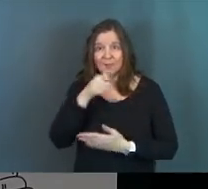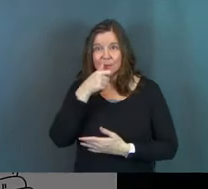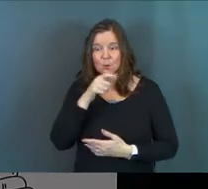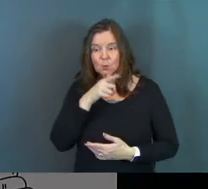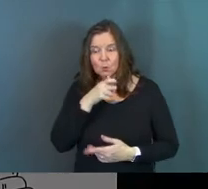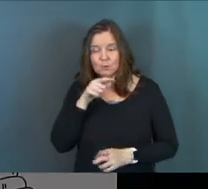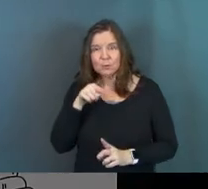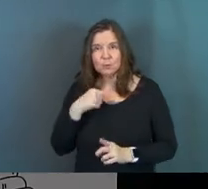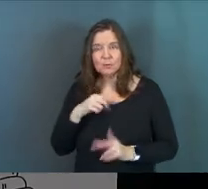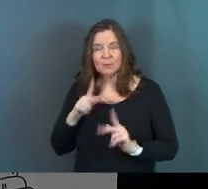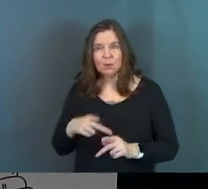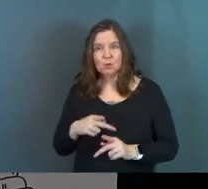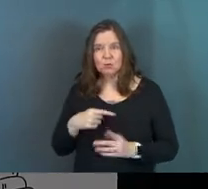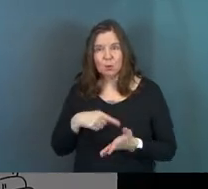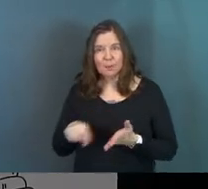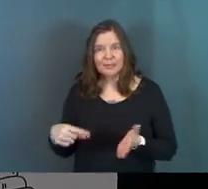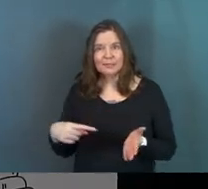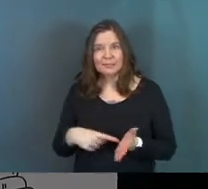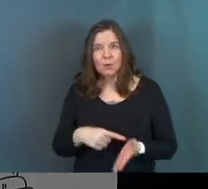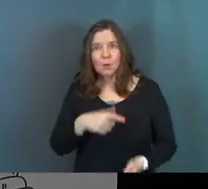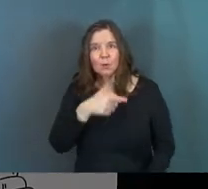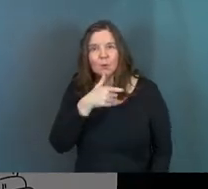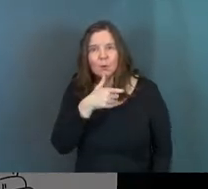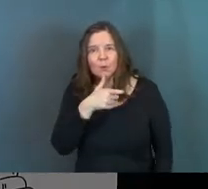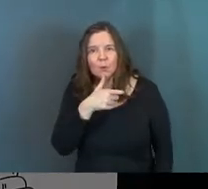Who is supposed to be the person who pays the debt?